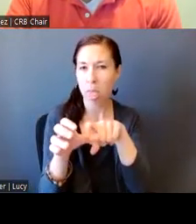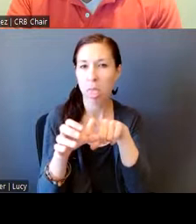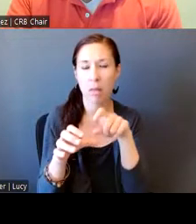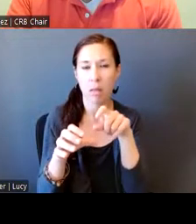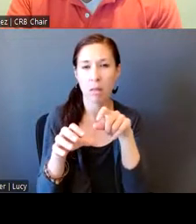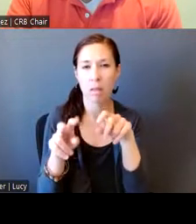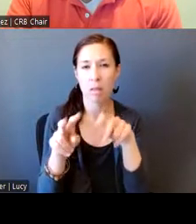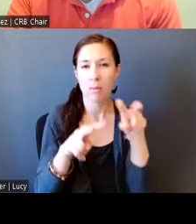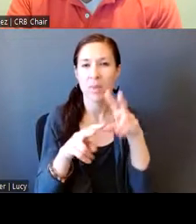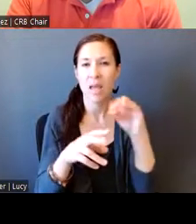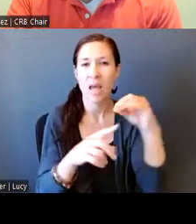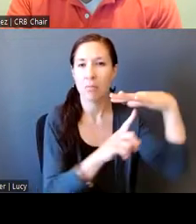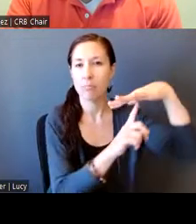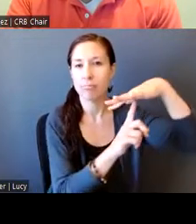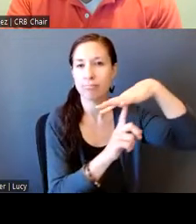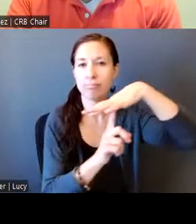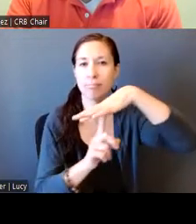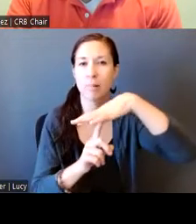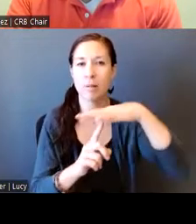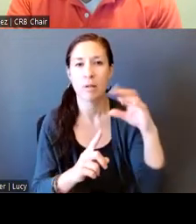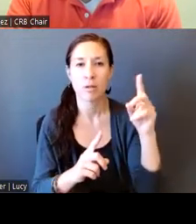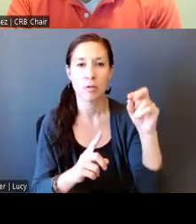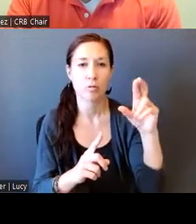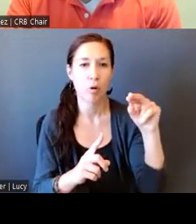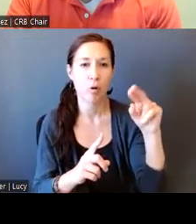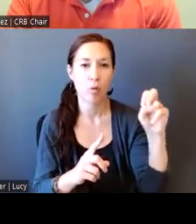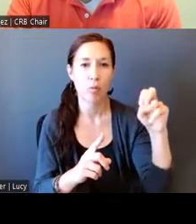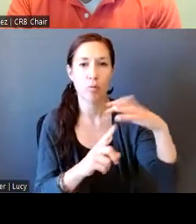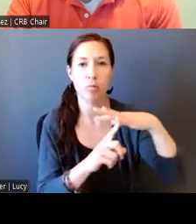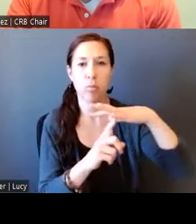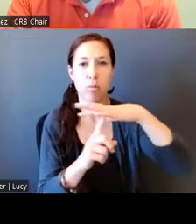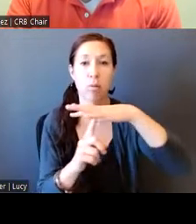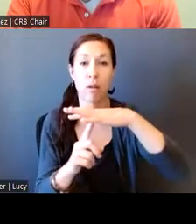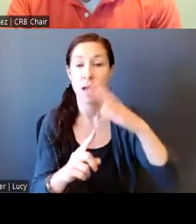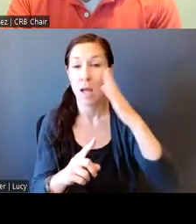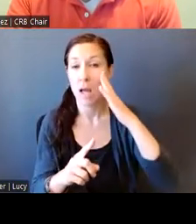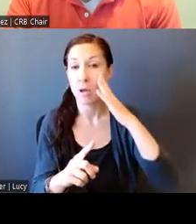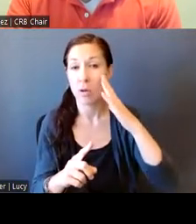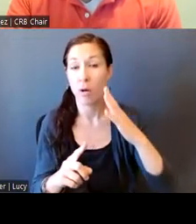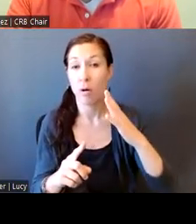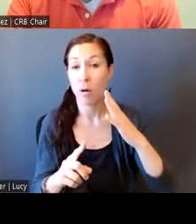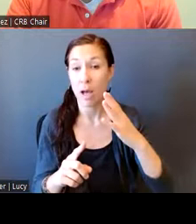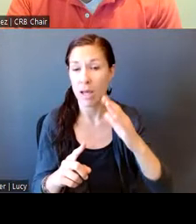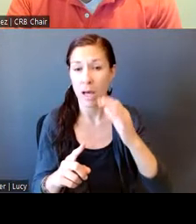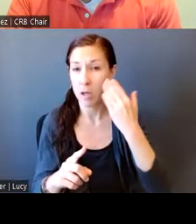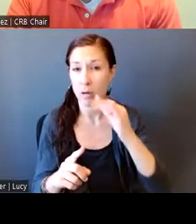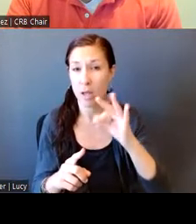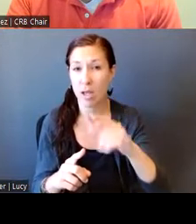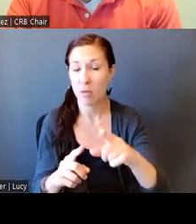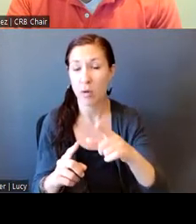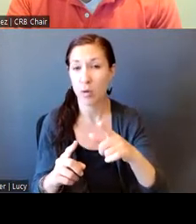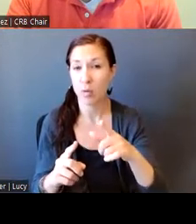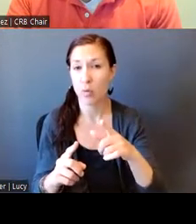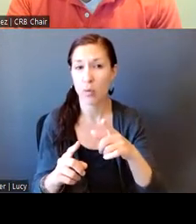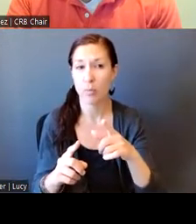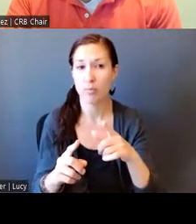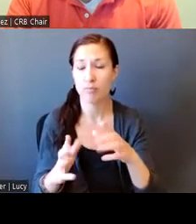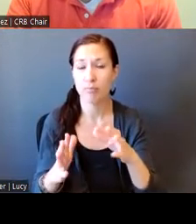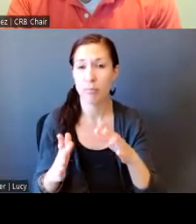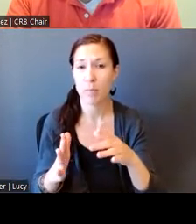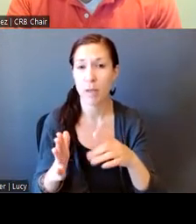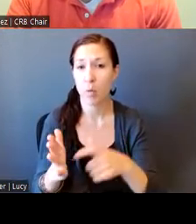are in your mandate. I know they are in the post, um, state post, uh, uh,